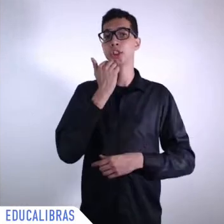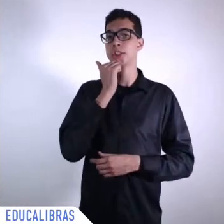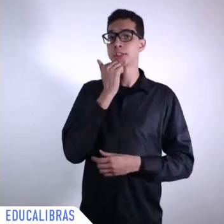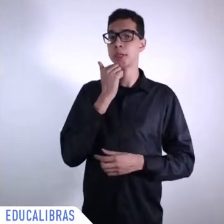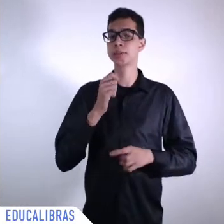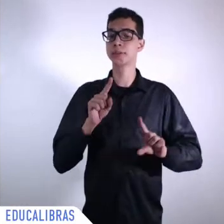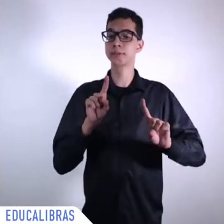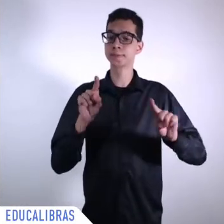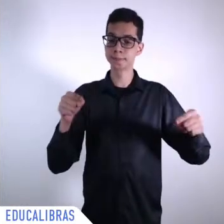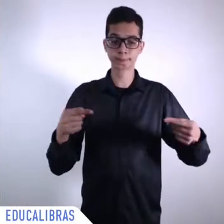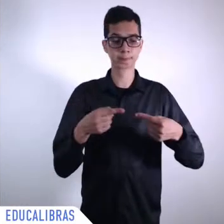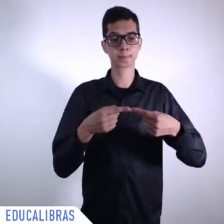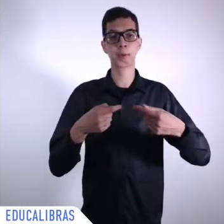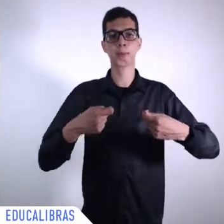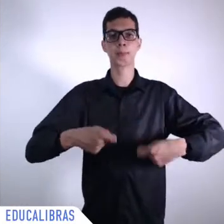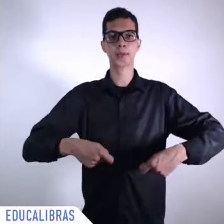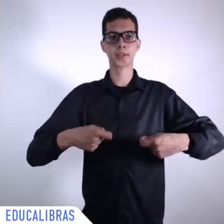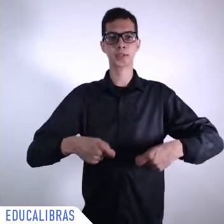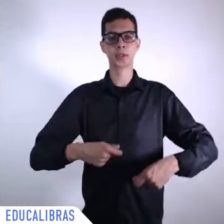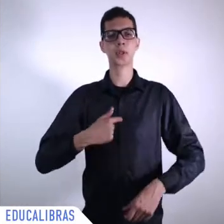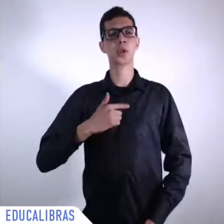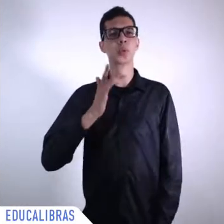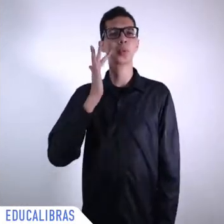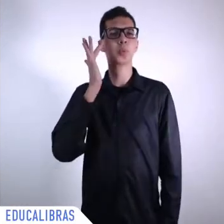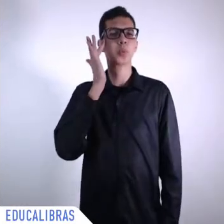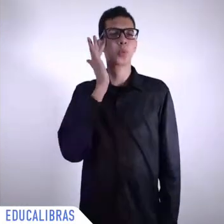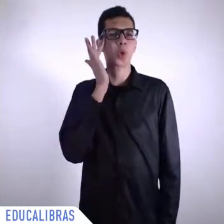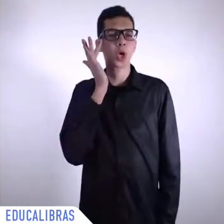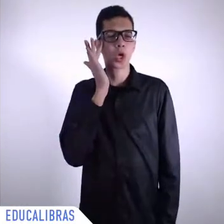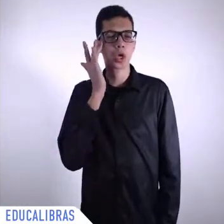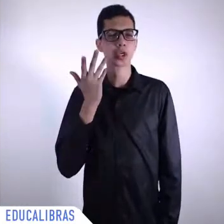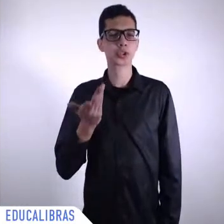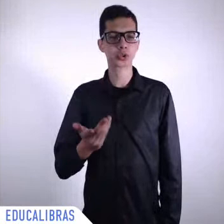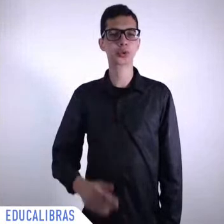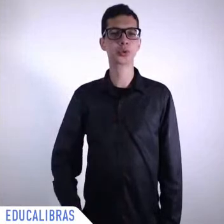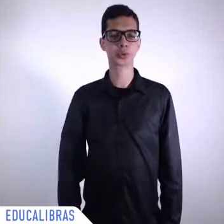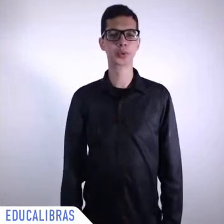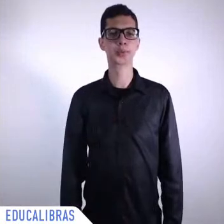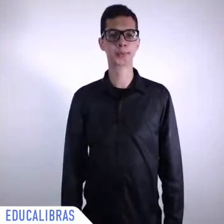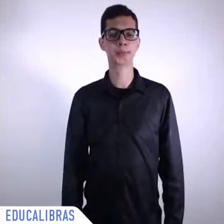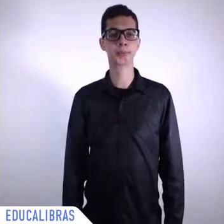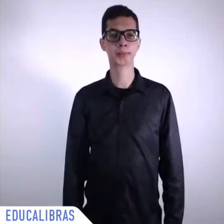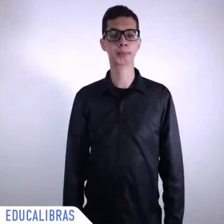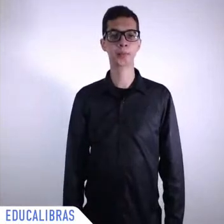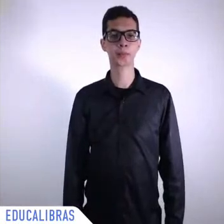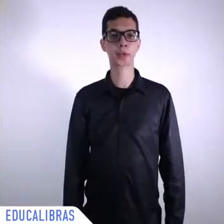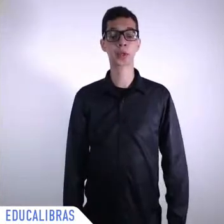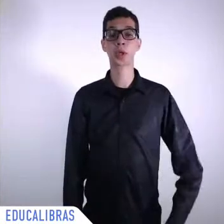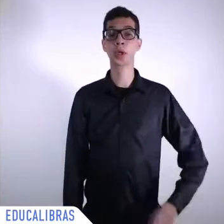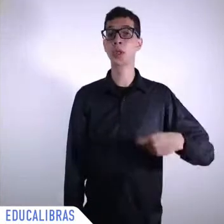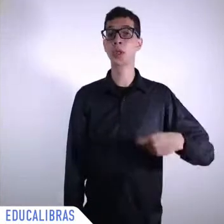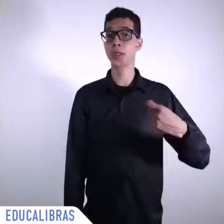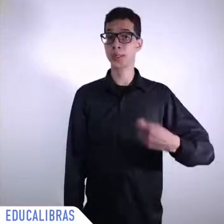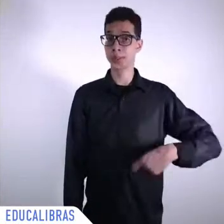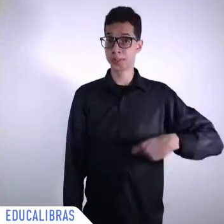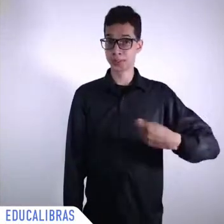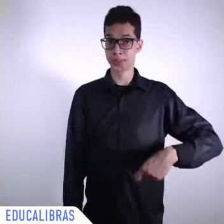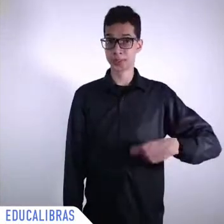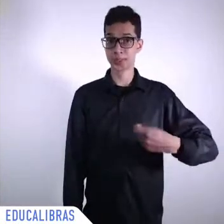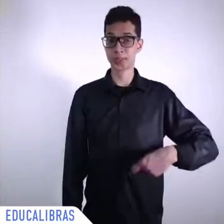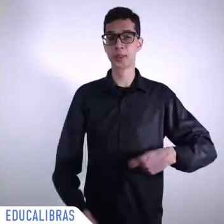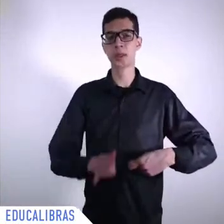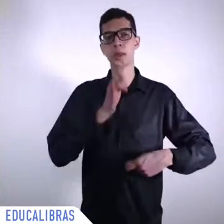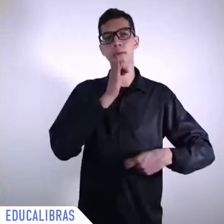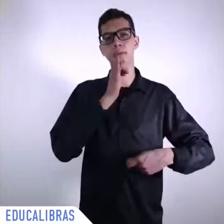need for on one side political will for this to happen and I see a lot of mobilization of all different